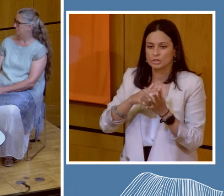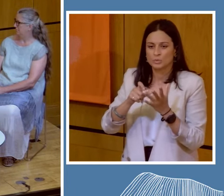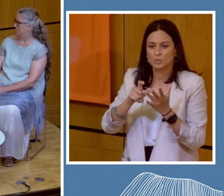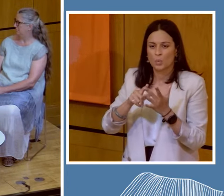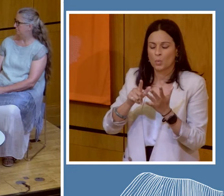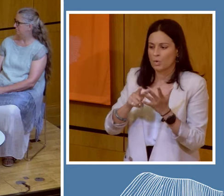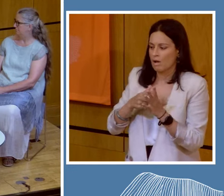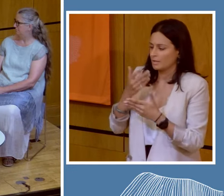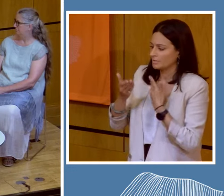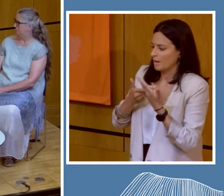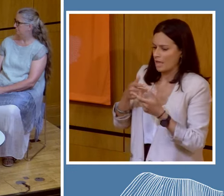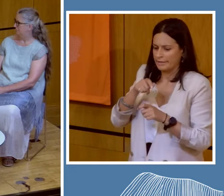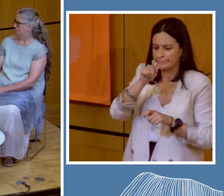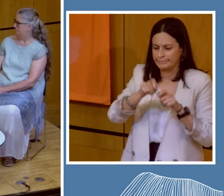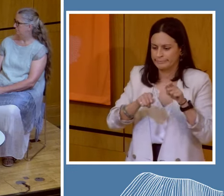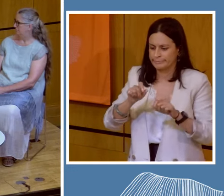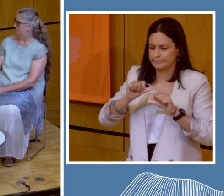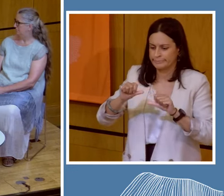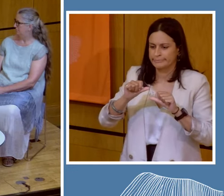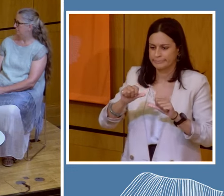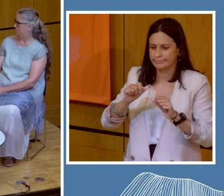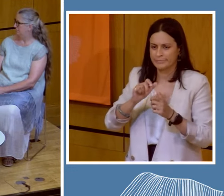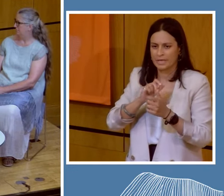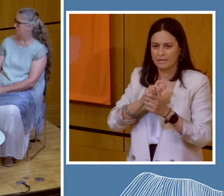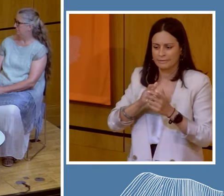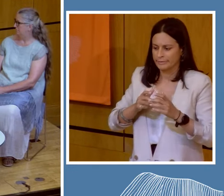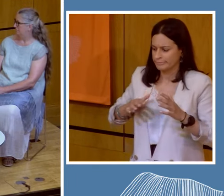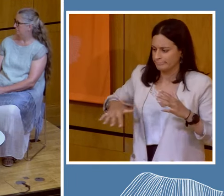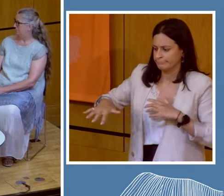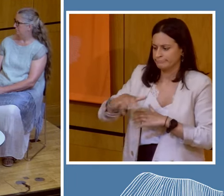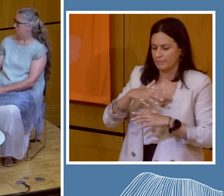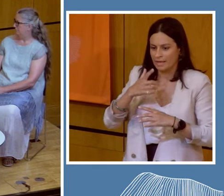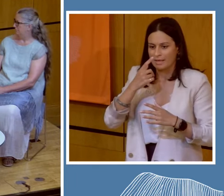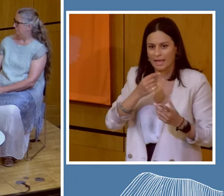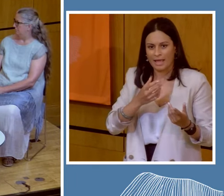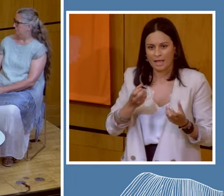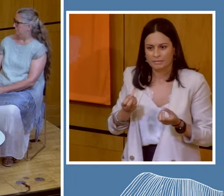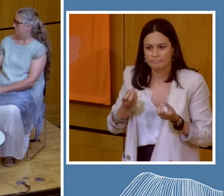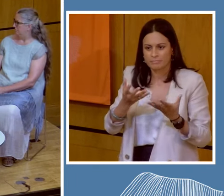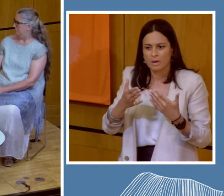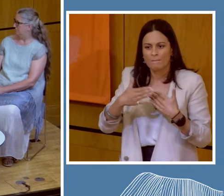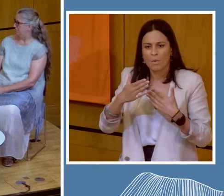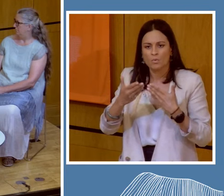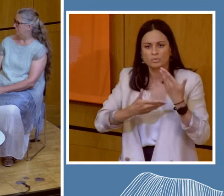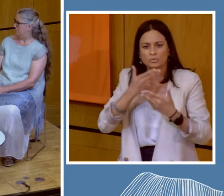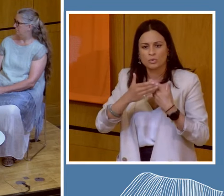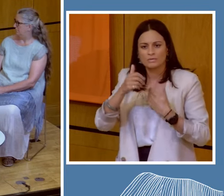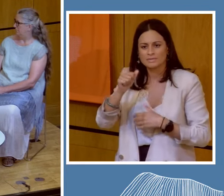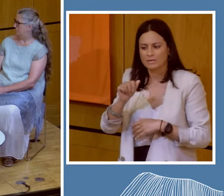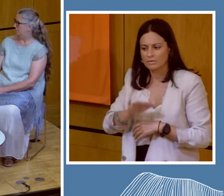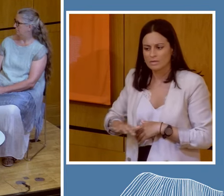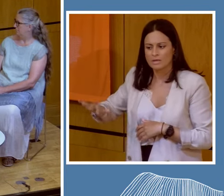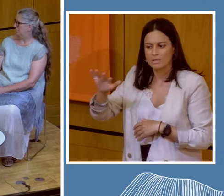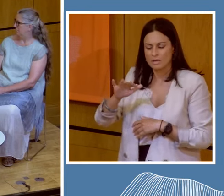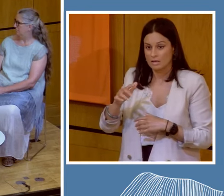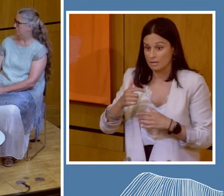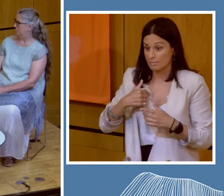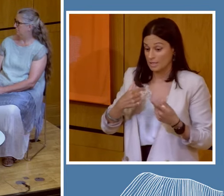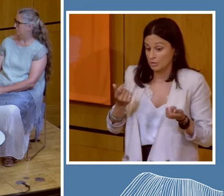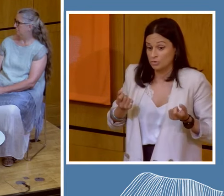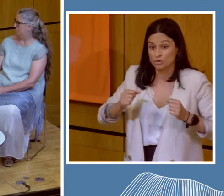I can bring, particularly from Southeast Asia. I am the chair of the expert group